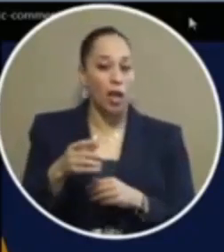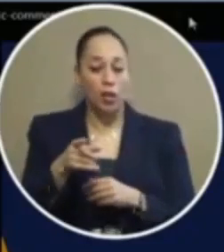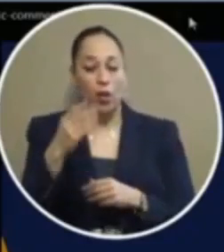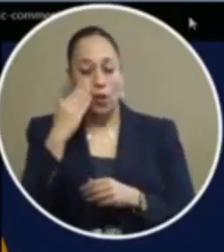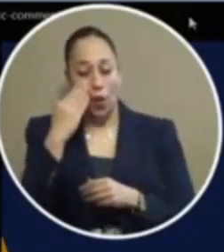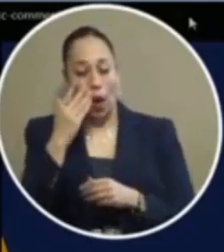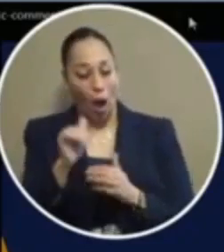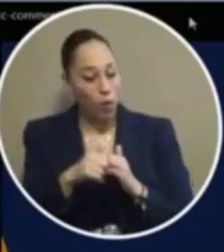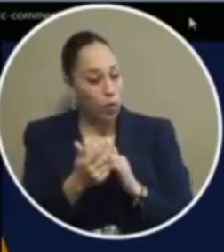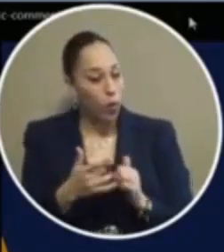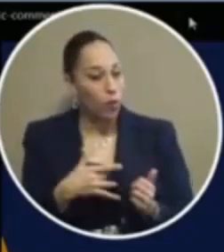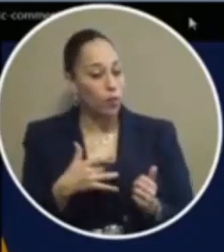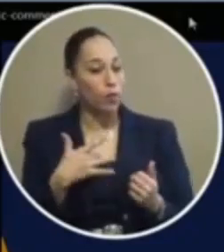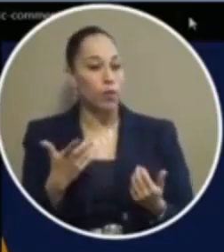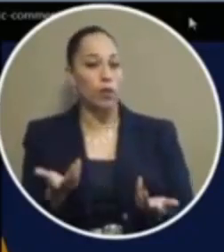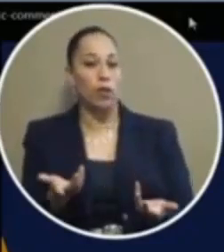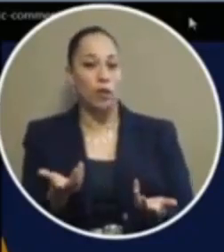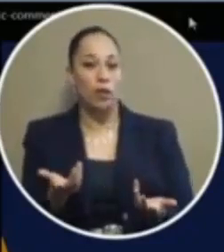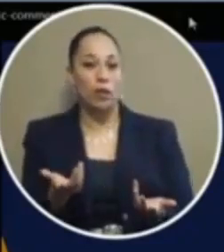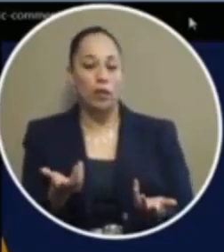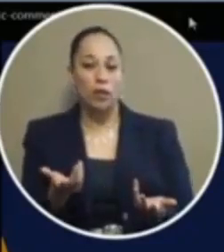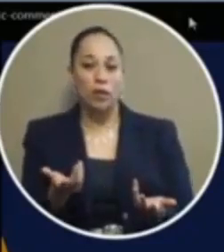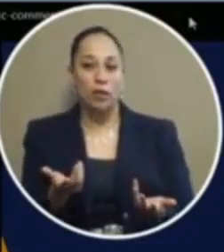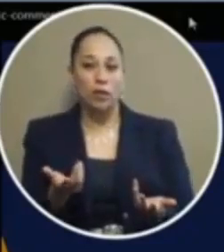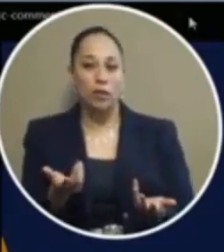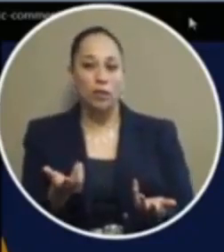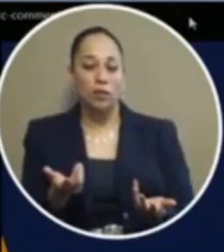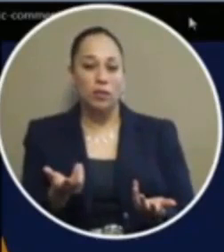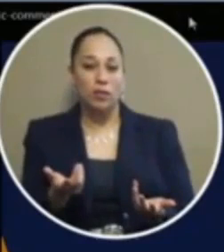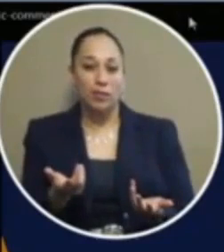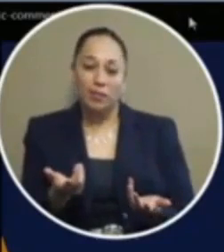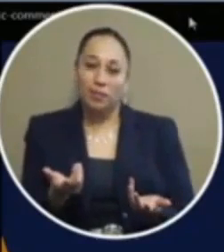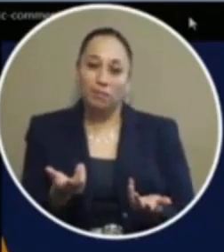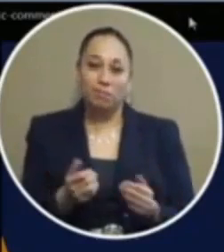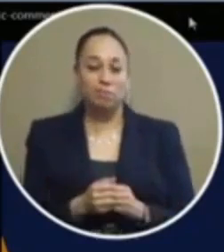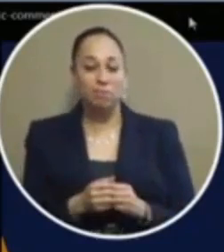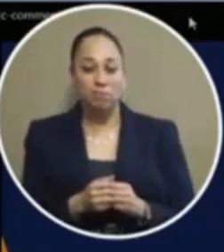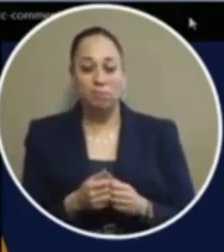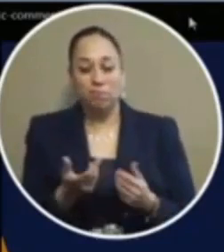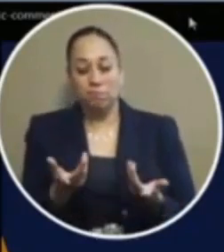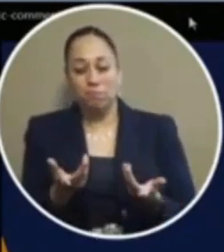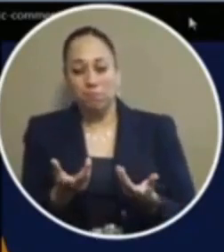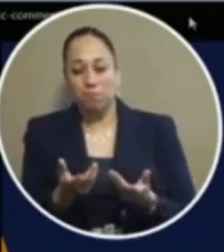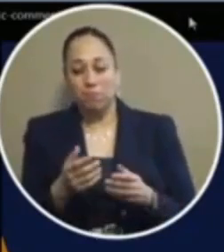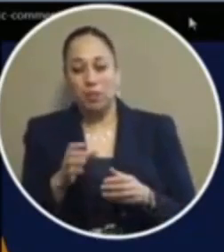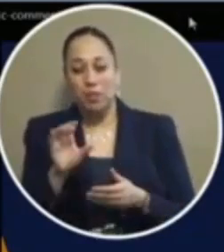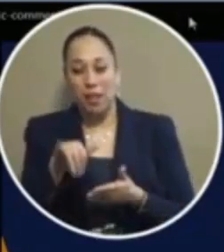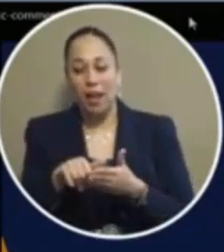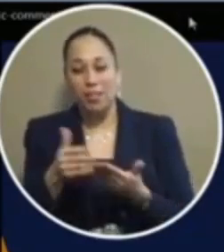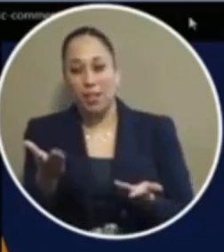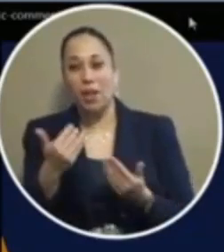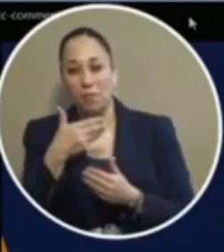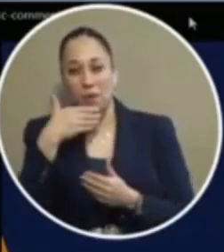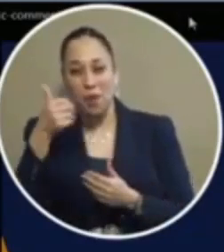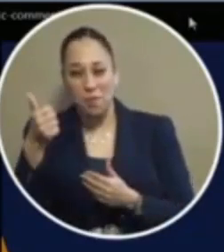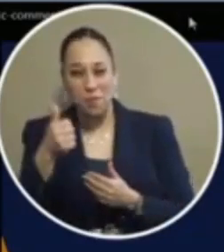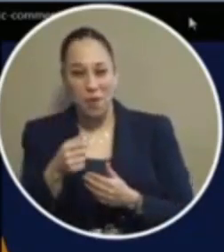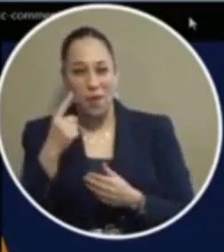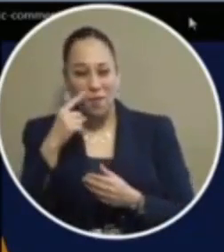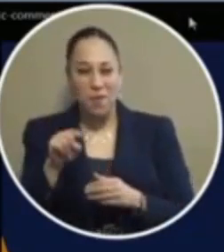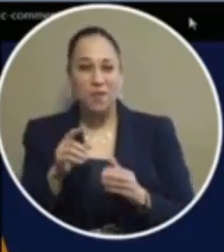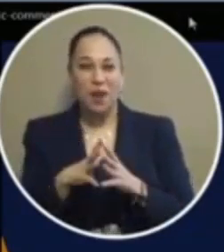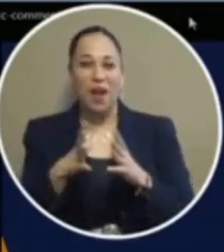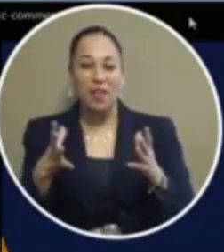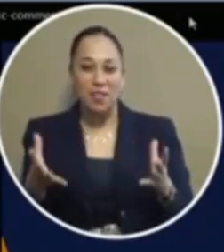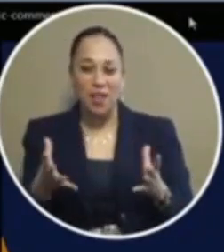you feel see how your problems go away i think that maybe if you guys have smoked a blunt prior before a lot of